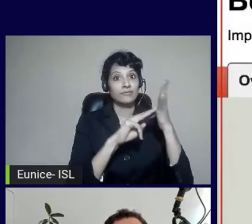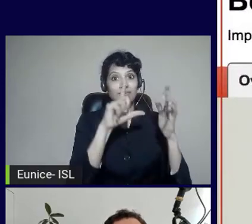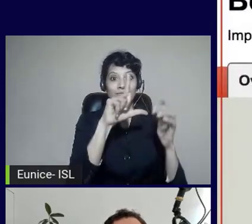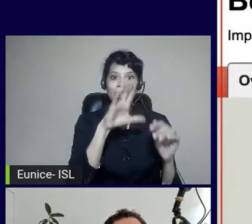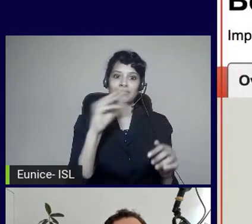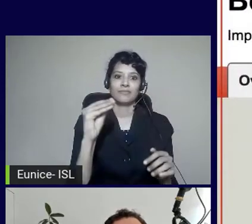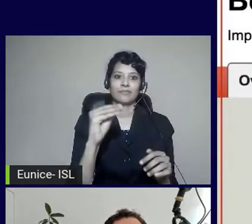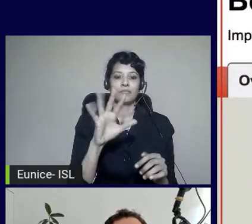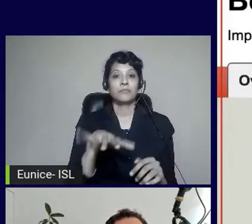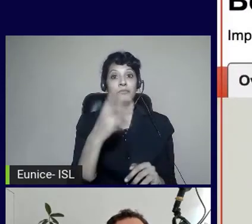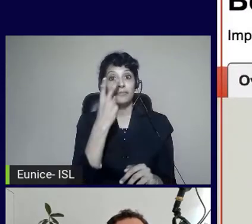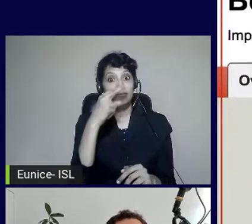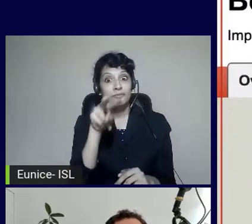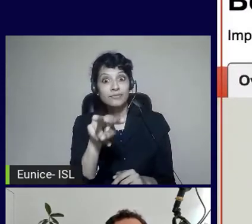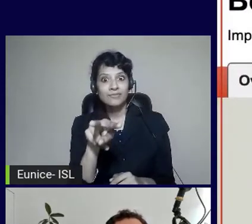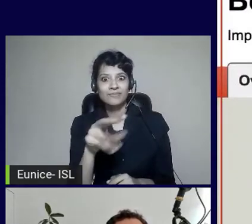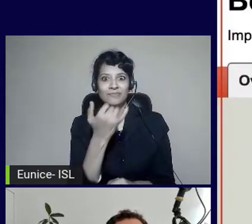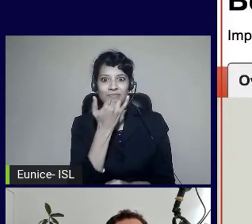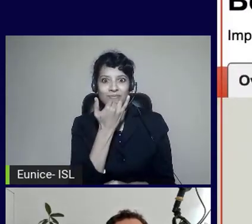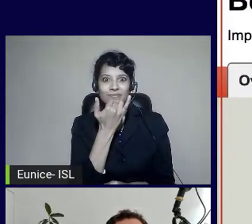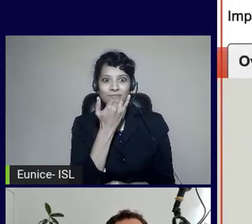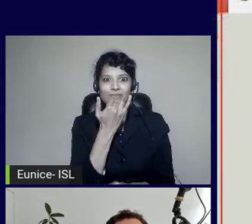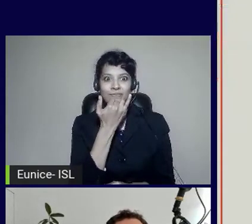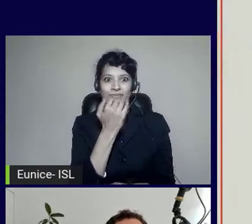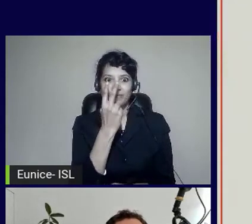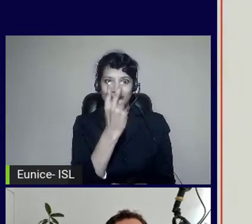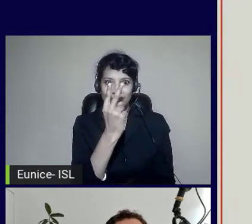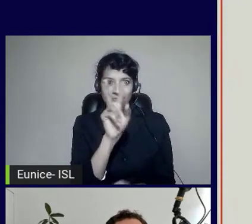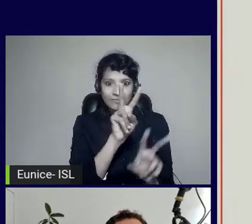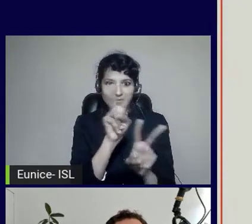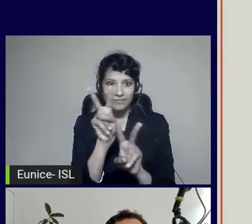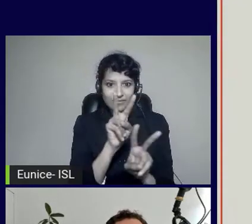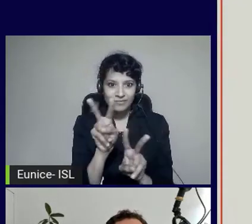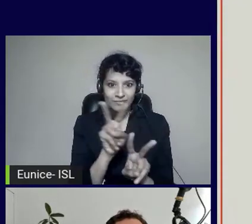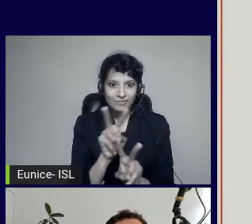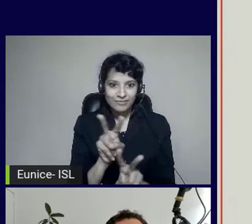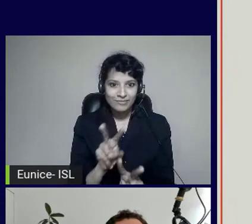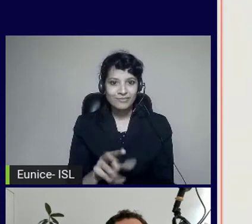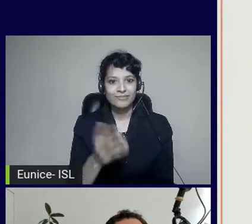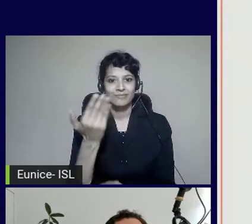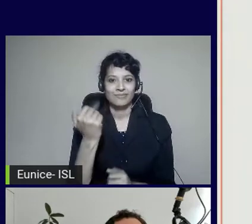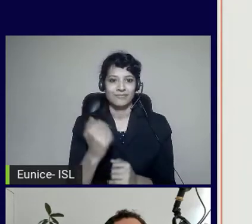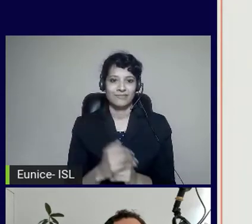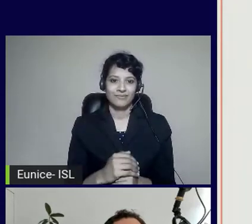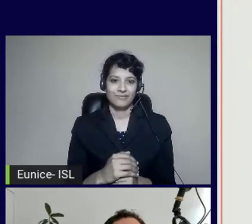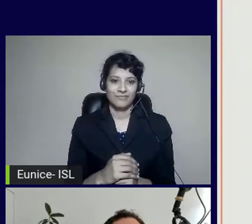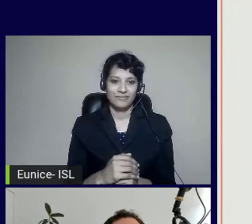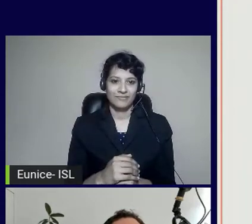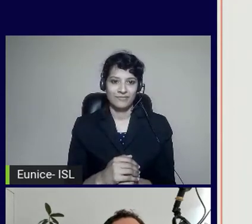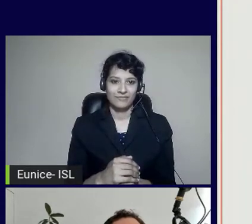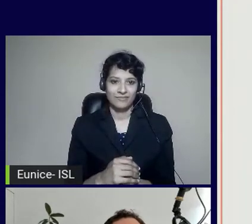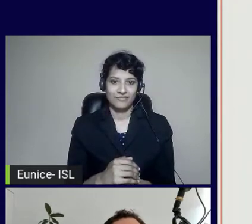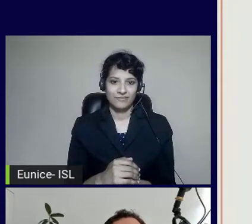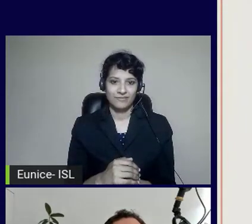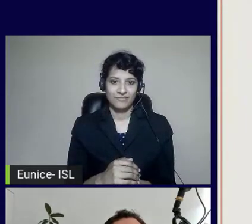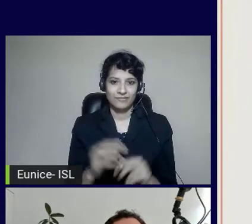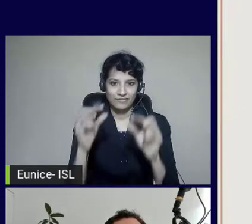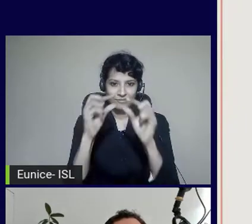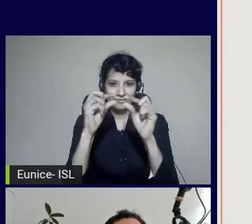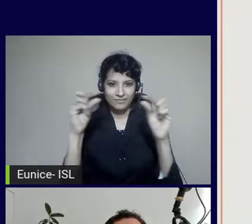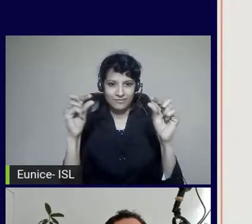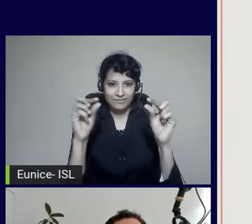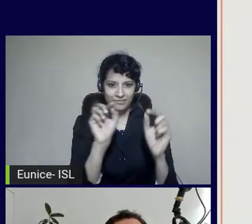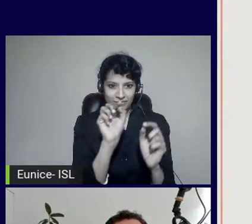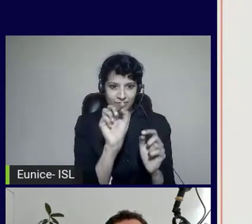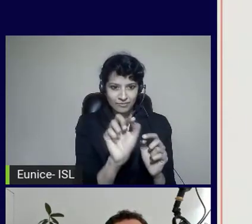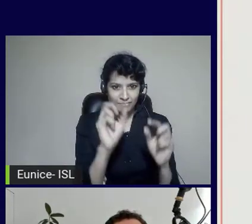Every issue that I have there. Now I can actually click on that image alt tag. That I had there. And I can see there. That there.